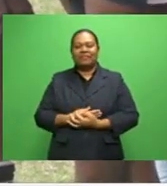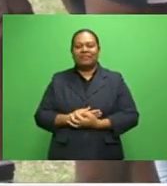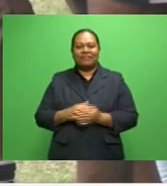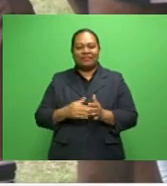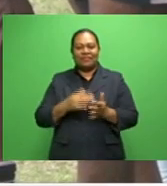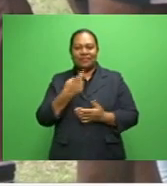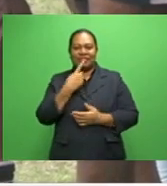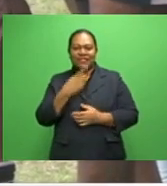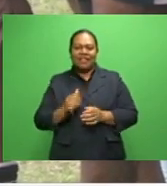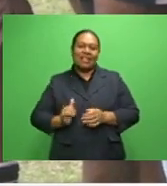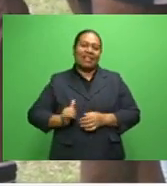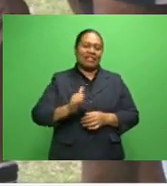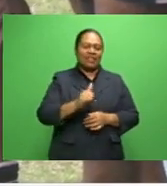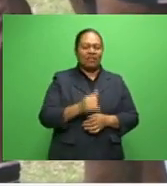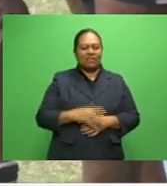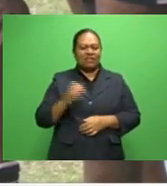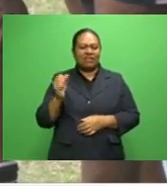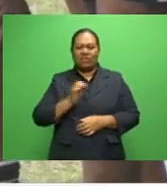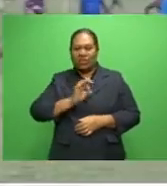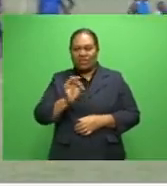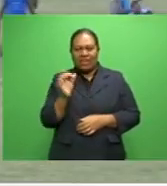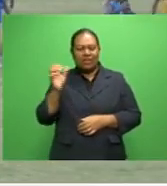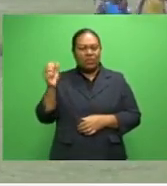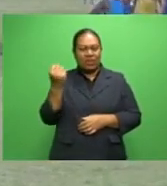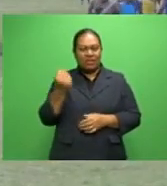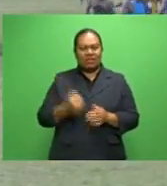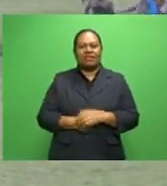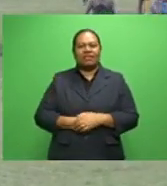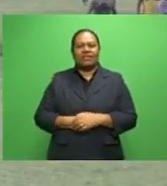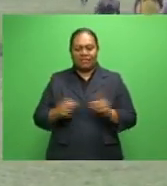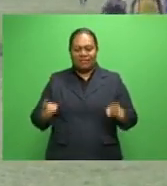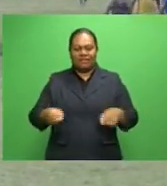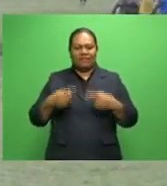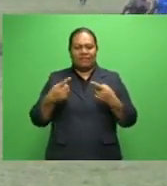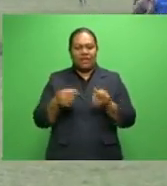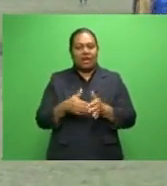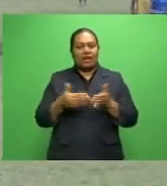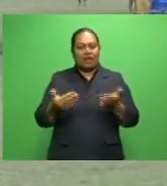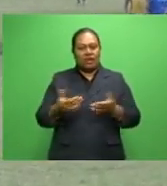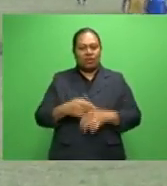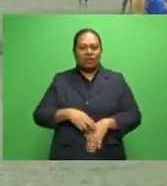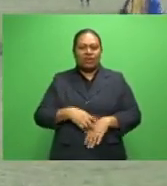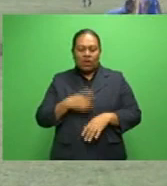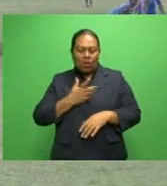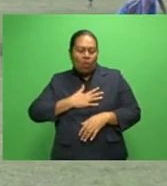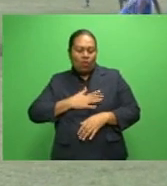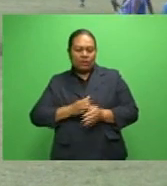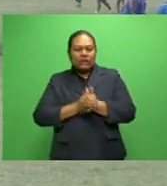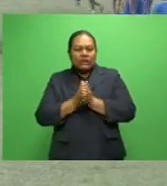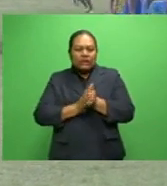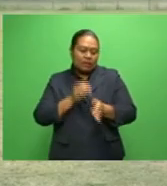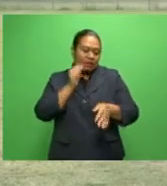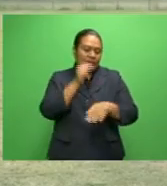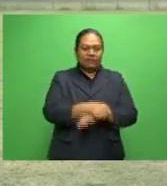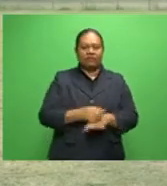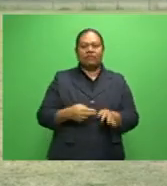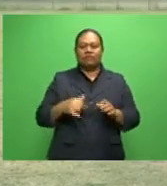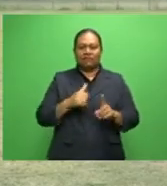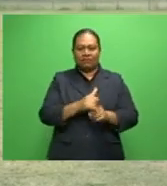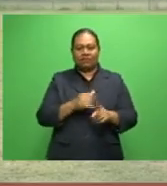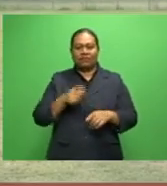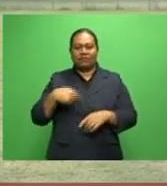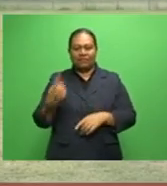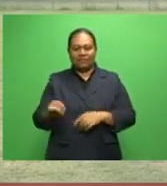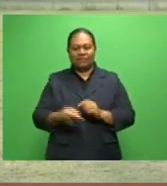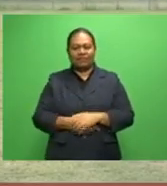Yosawa, who are still winless in the skipper cup competition, desperately needs to beat Mamosi tomorrow. We have the